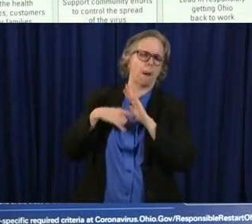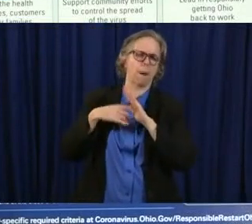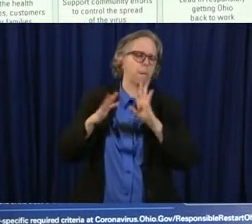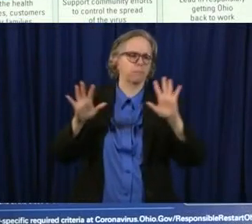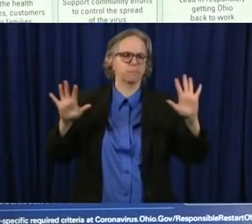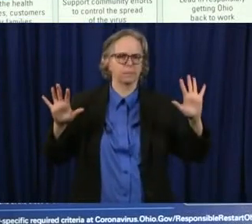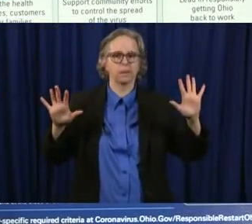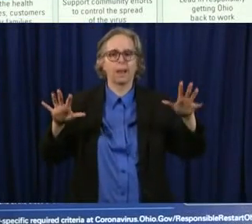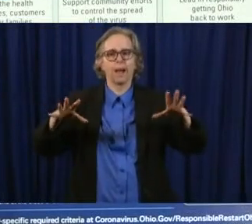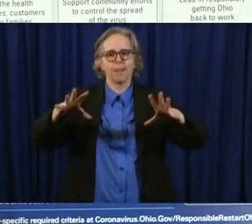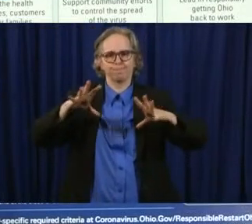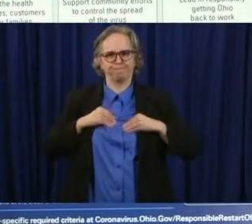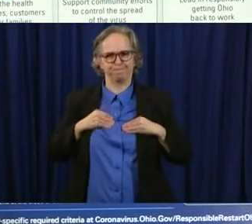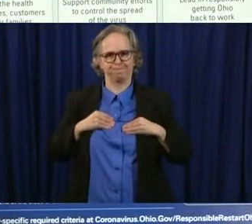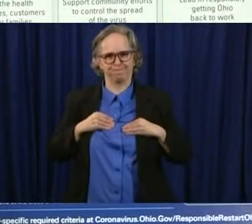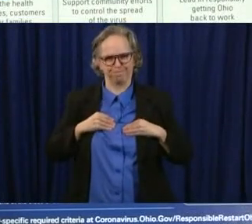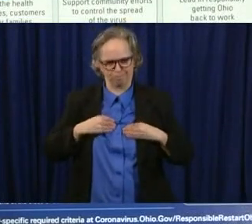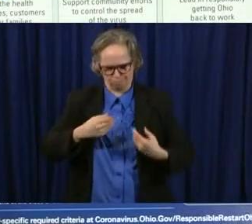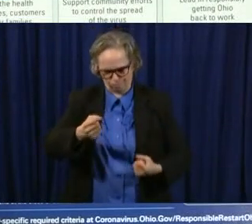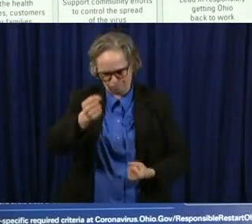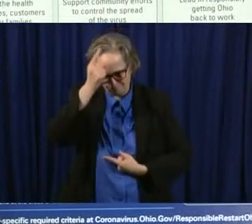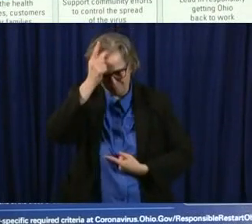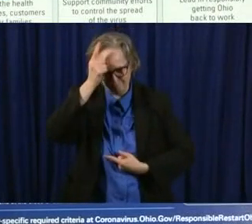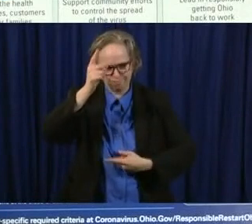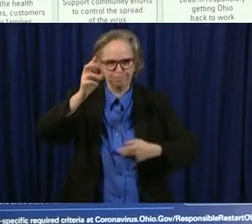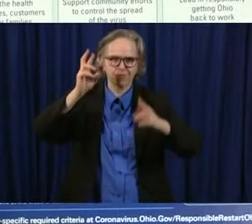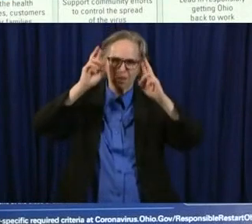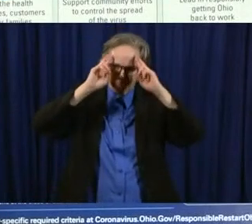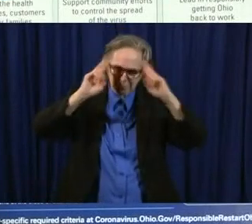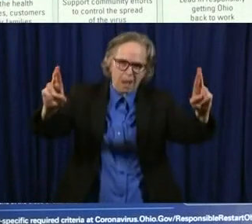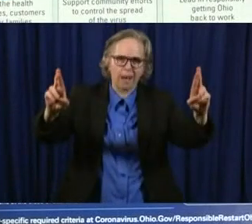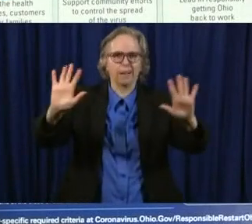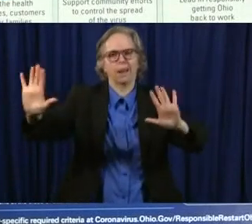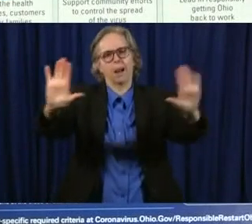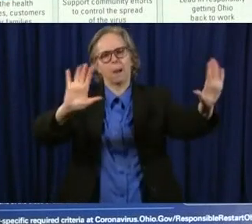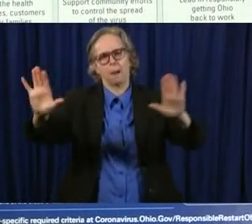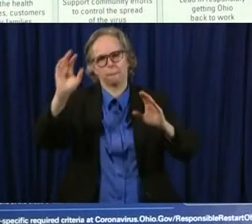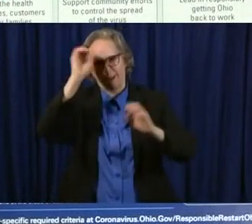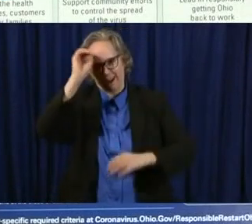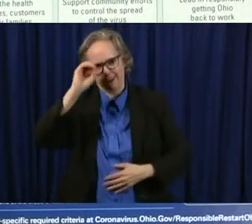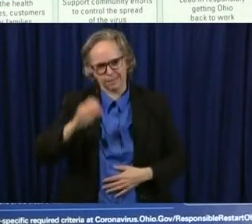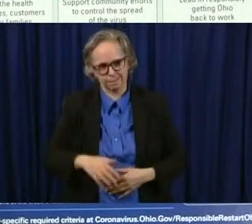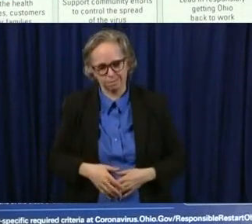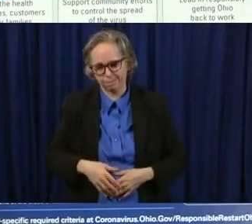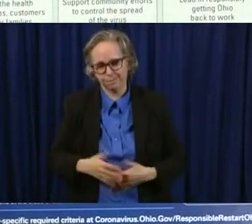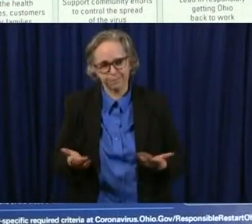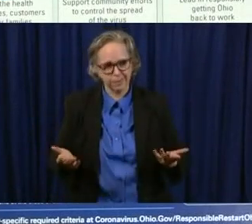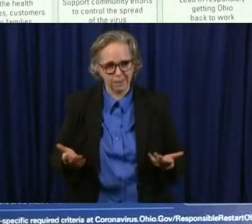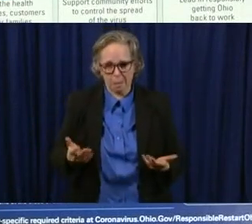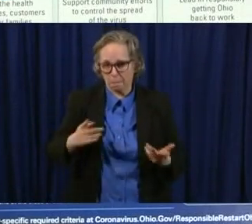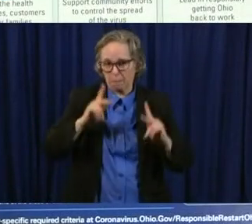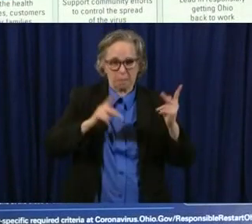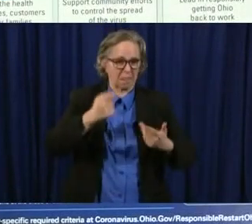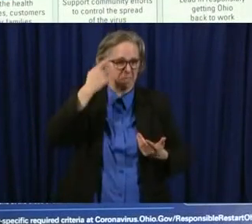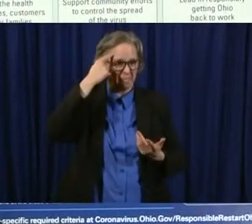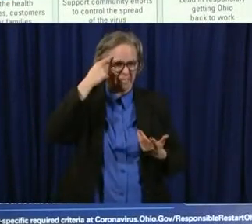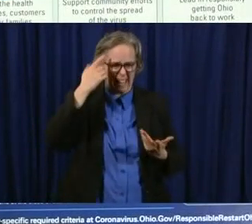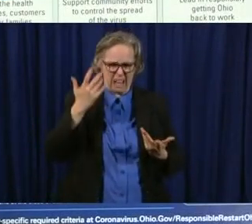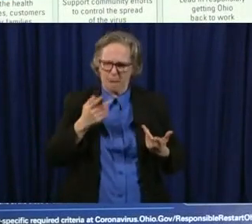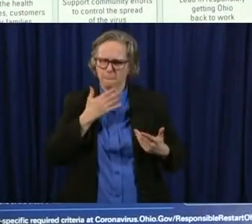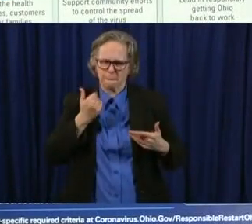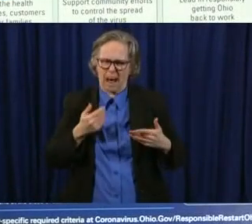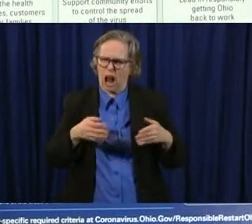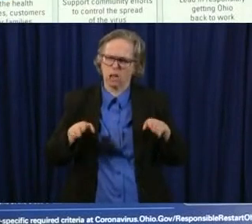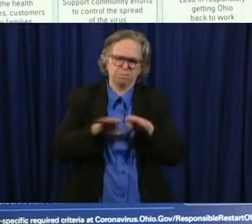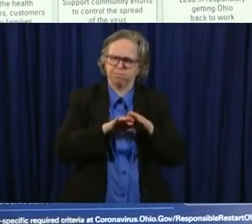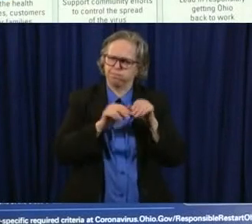understandable opinions but other people who who would say you know some will say we we didn't we shouldn't have opened up at all some would say we didn't